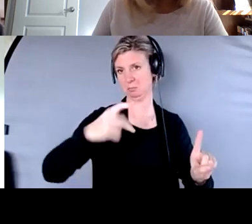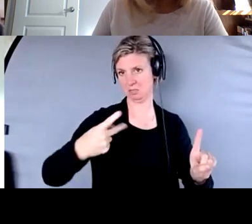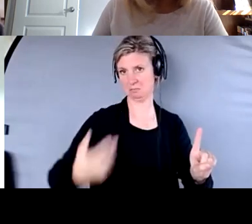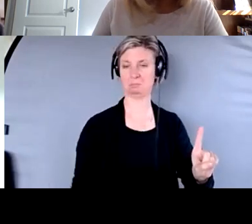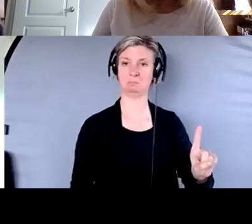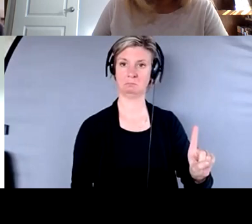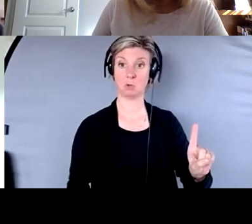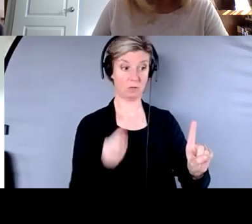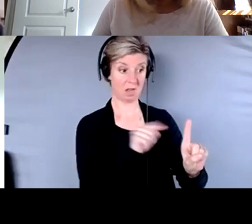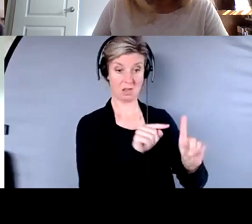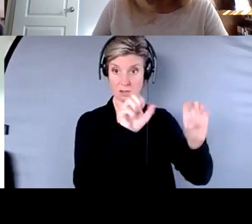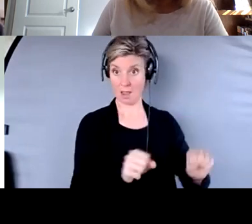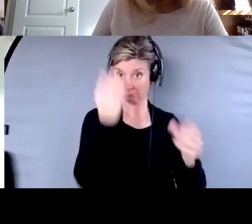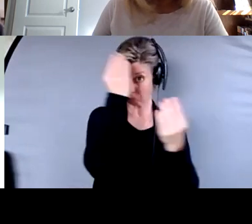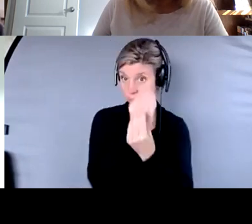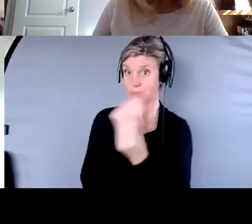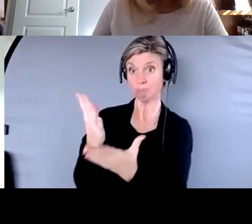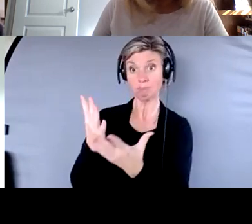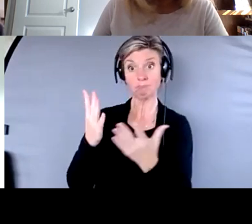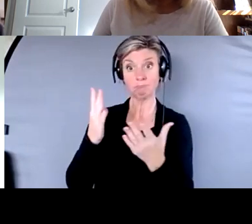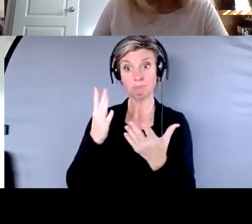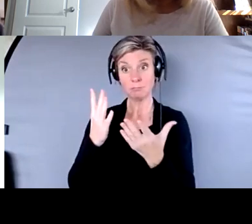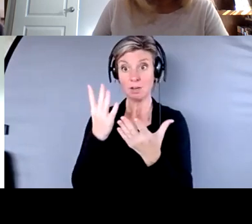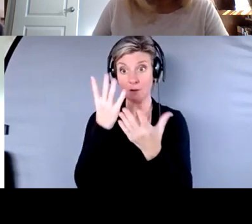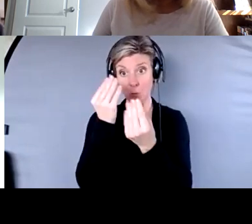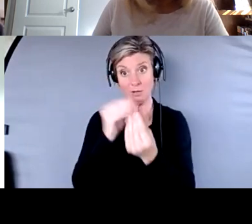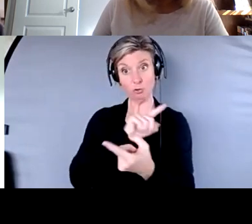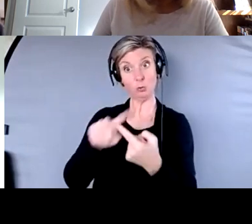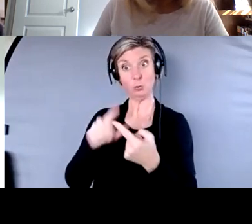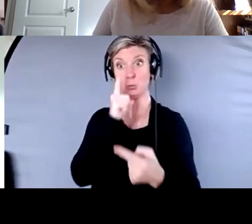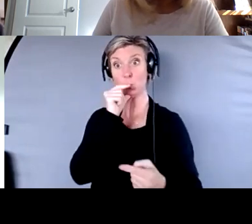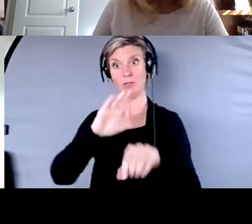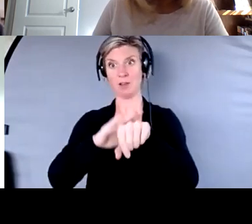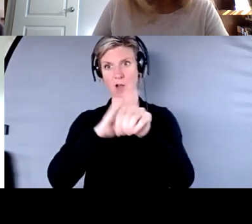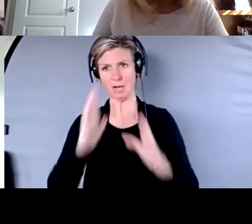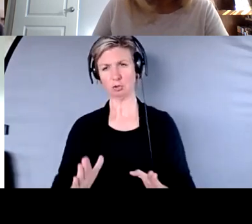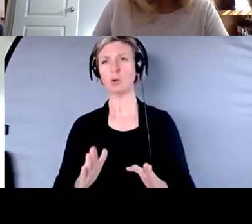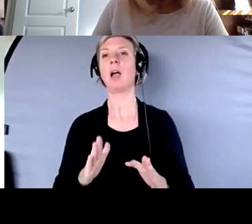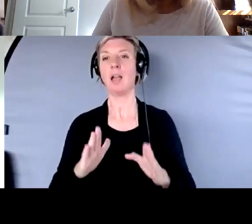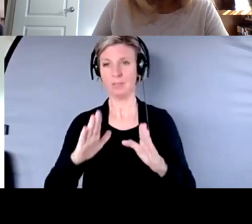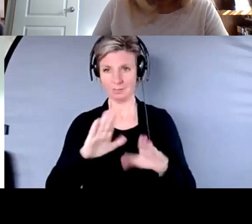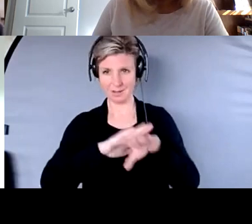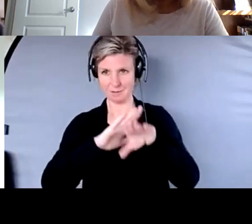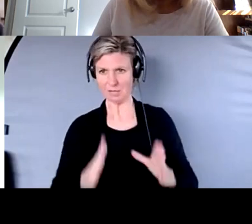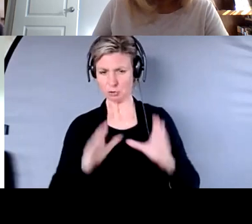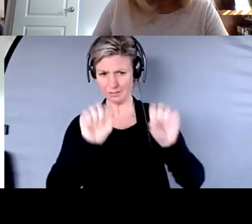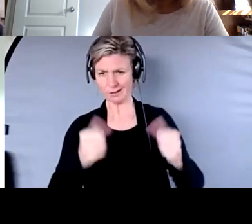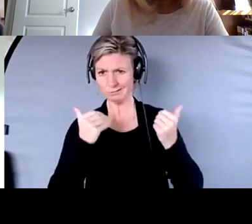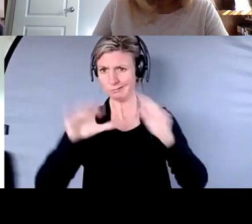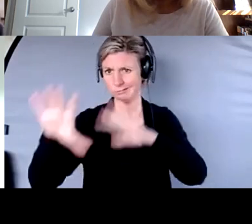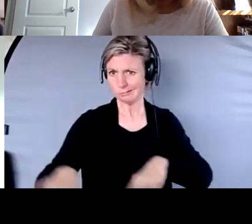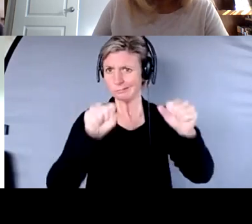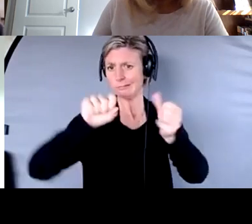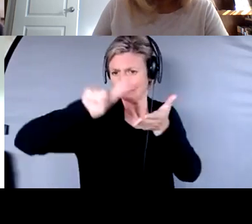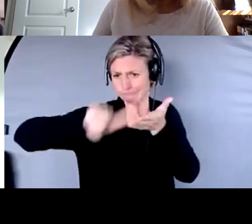from just providing information to the advisor that might be helpful for the advisor to conclude. Yes. There's financial exploitation, or